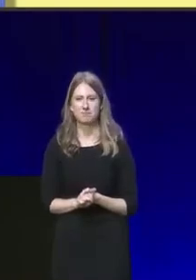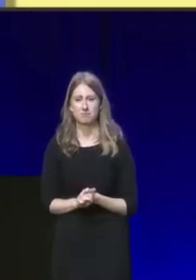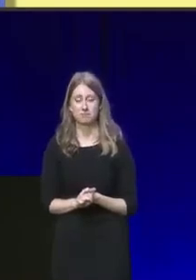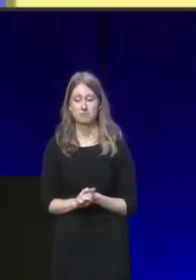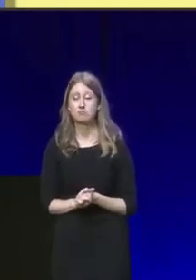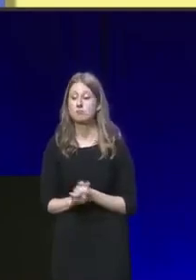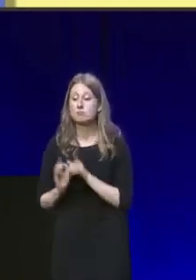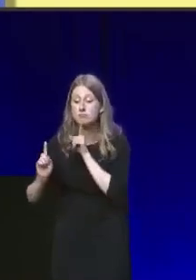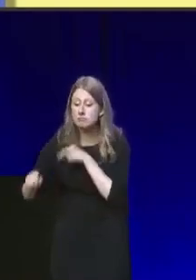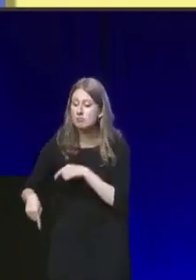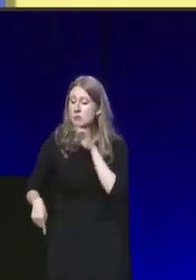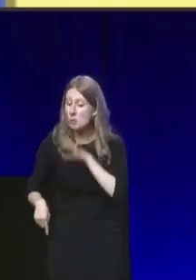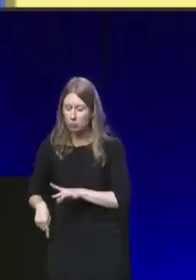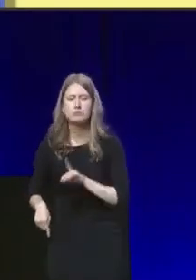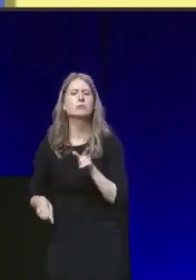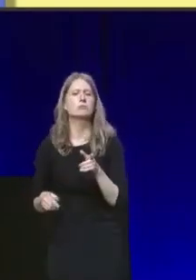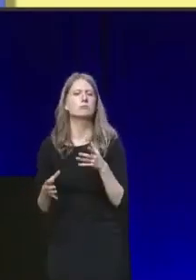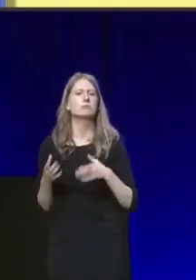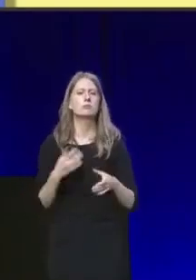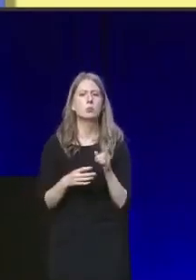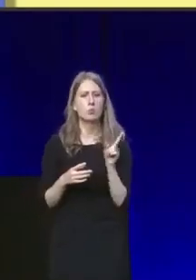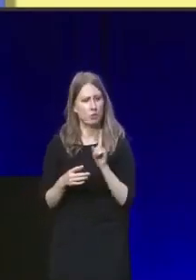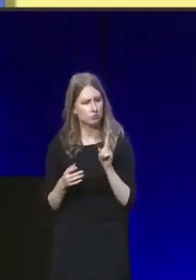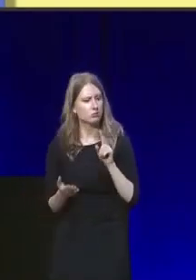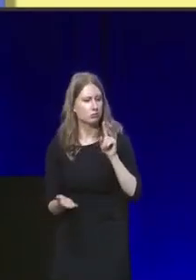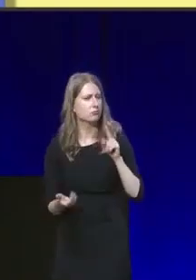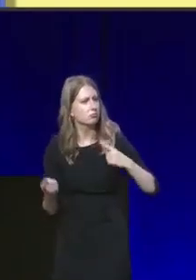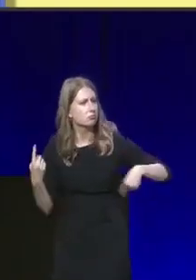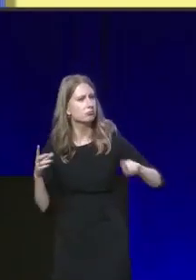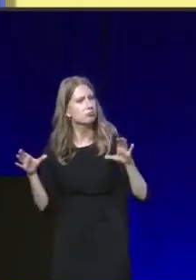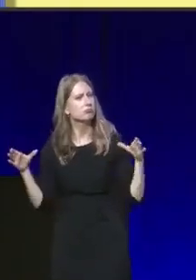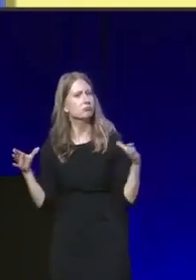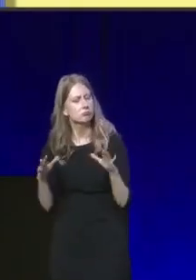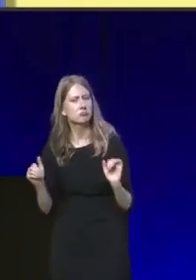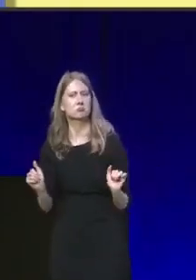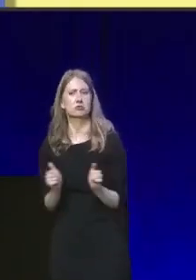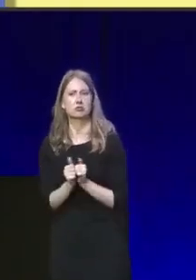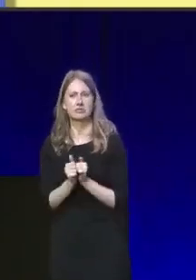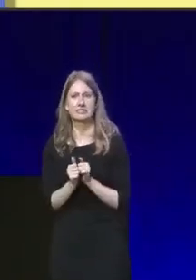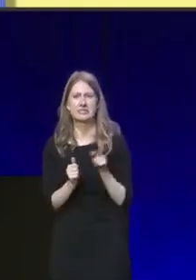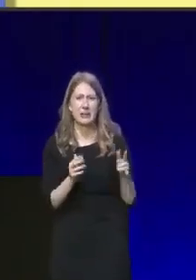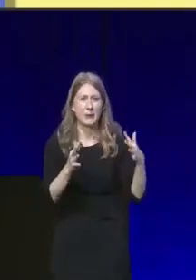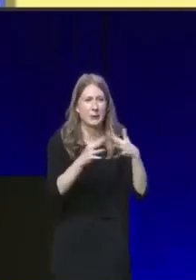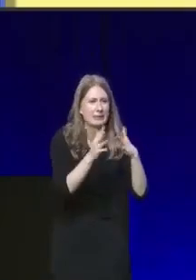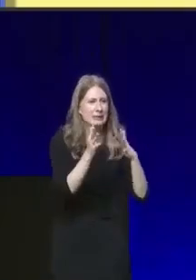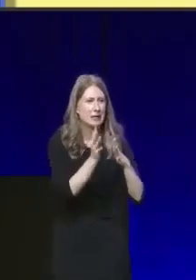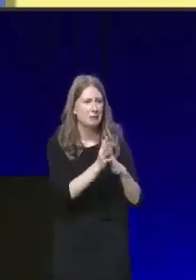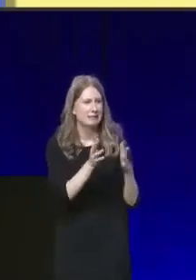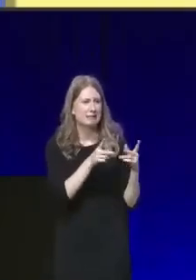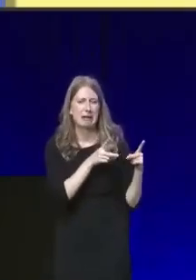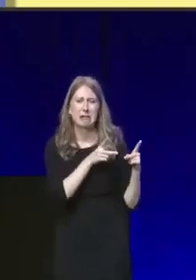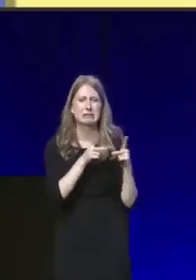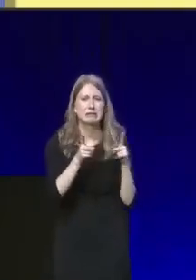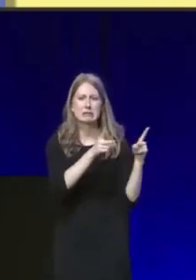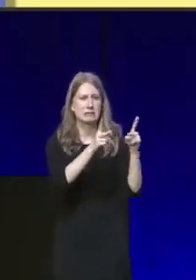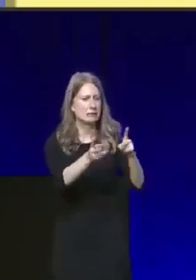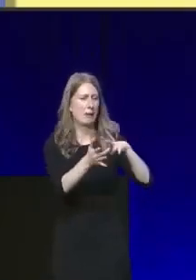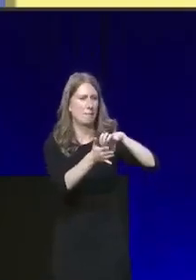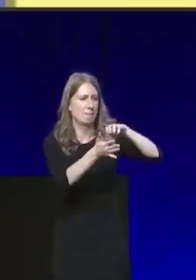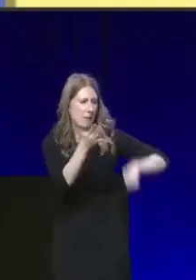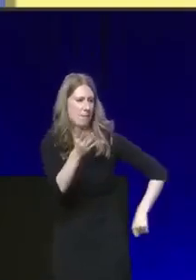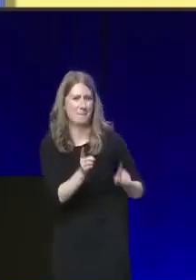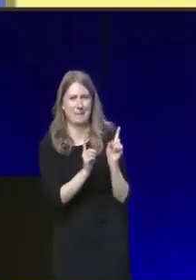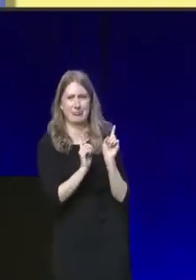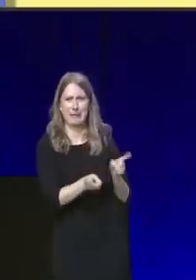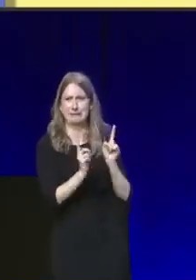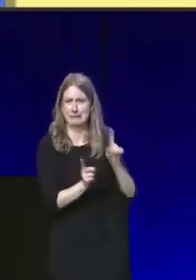Let's instead resolve together to abandon the whole rotten Westminster system. That's what we should be